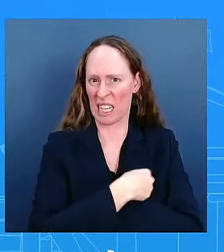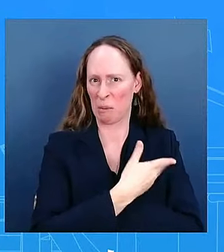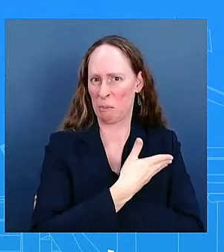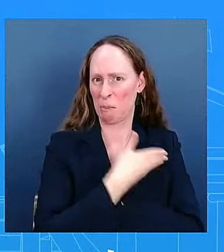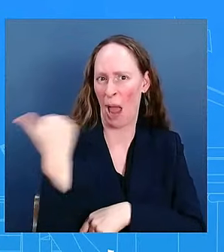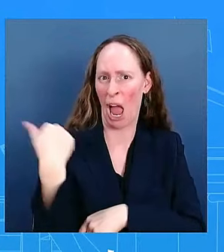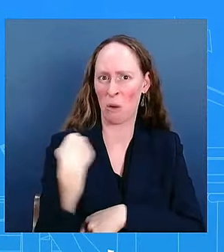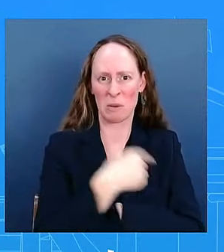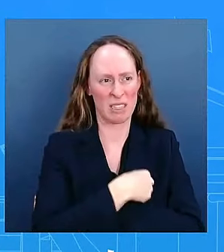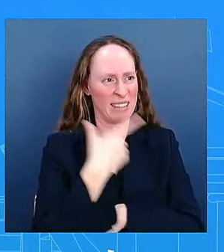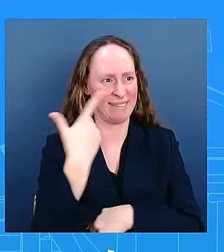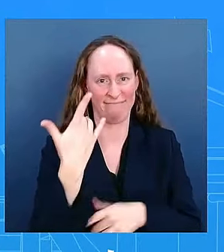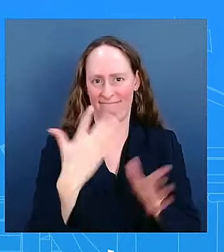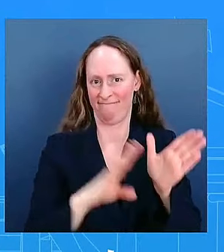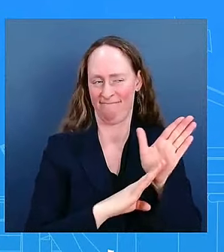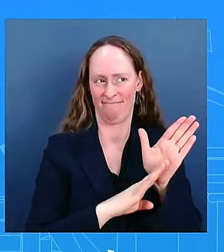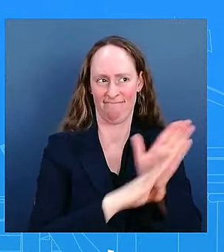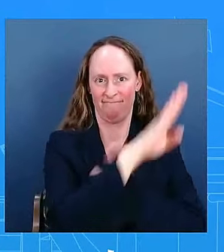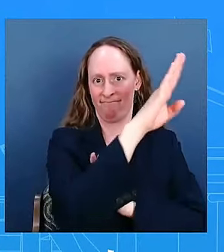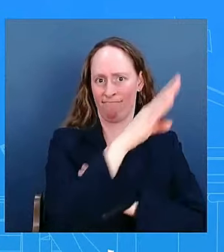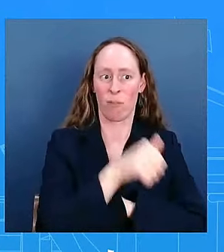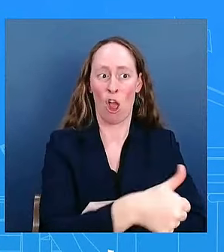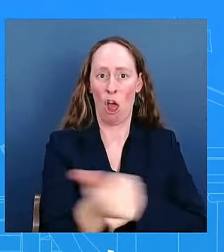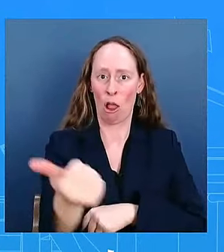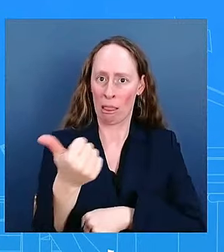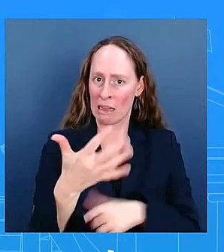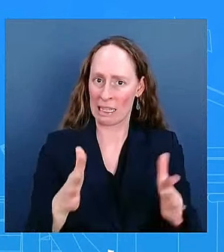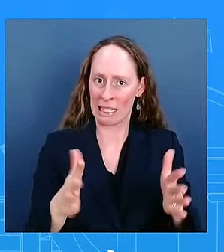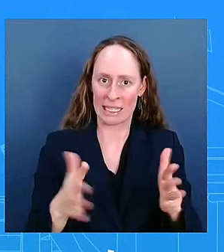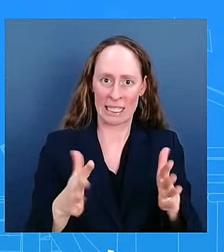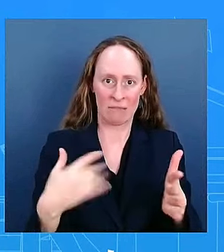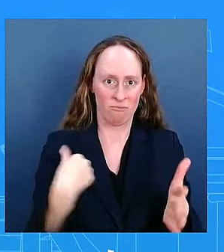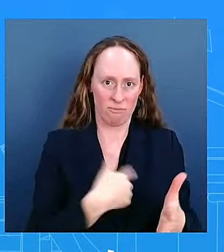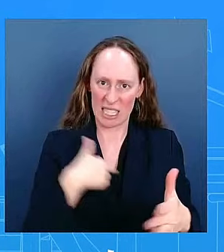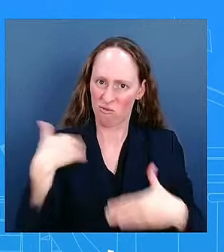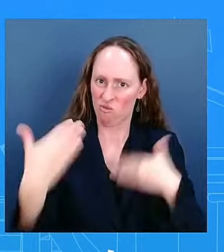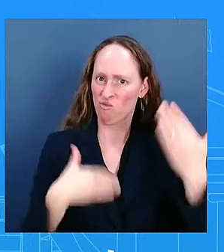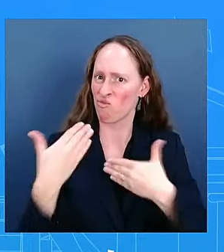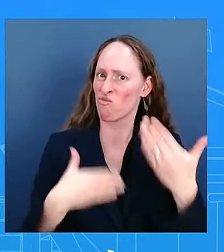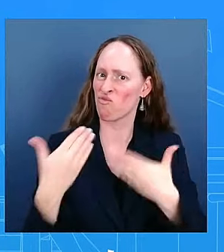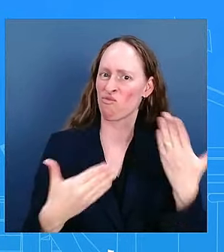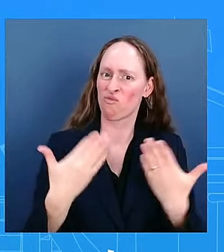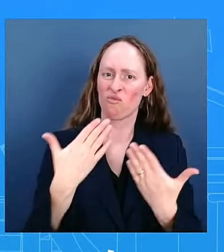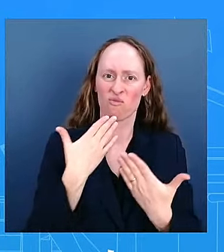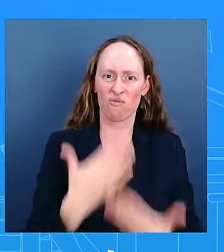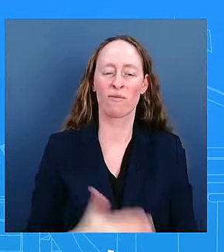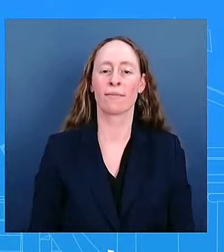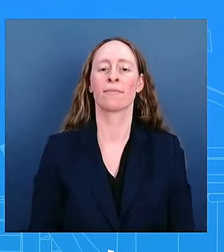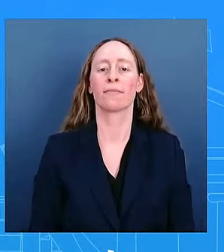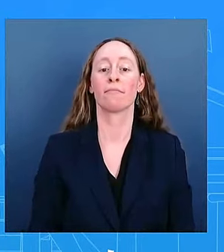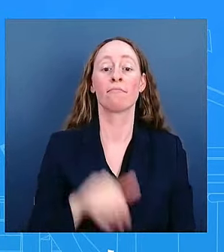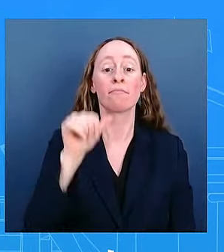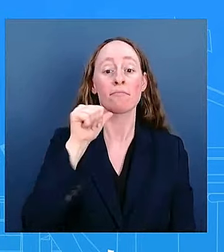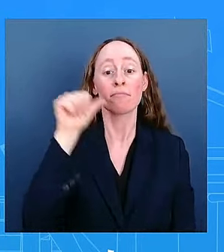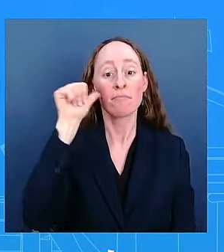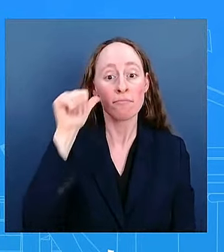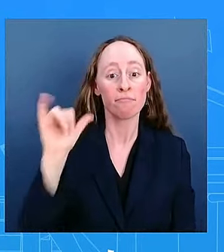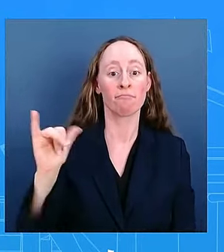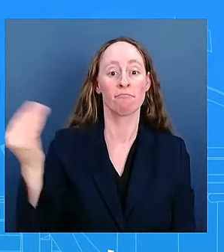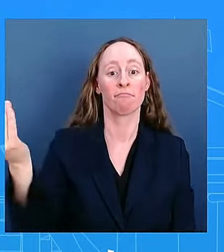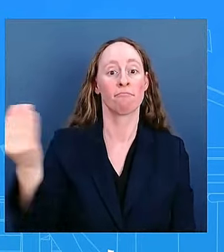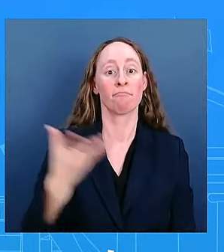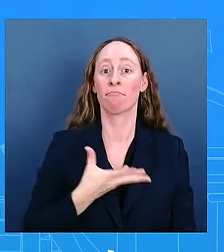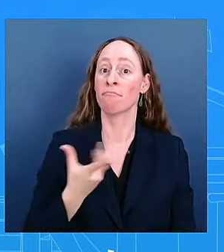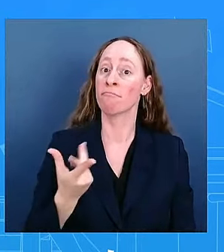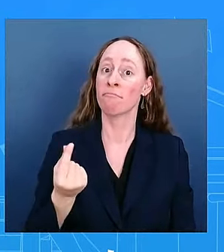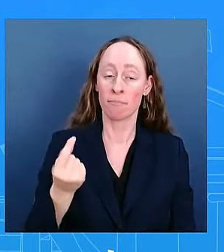we also learned yesterday that consumer spending i'm sorry that consumer confidence consumer confidence spiked in october